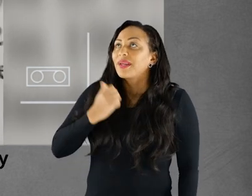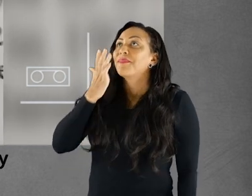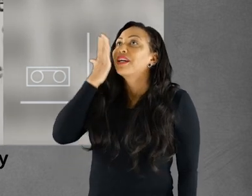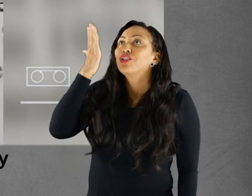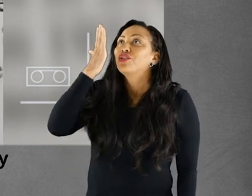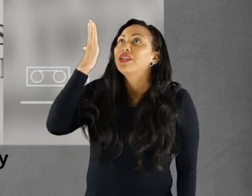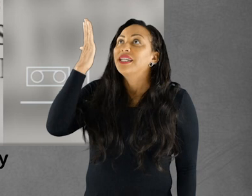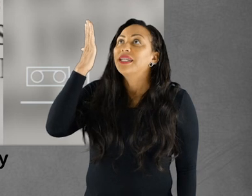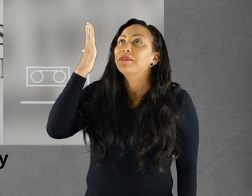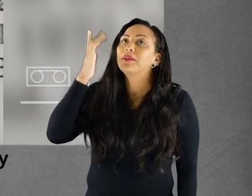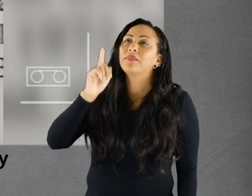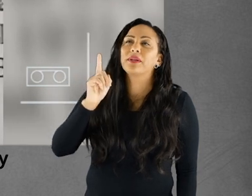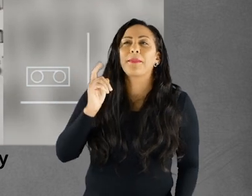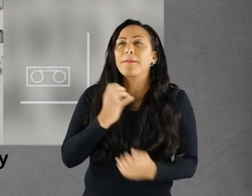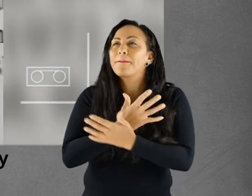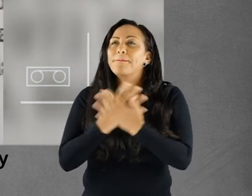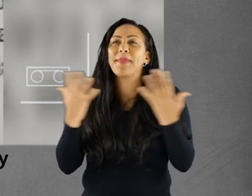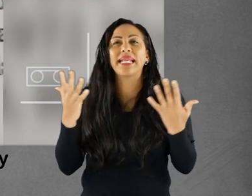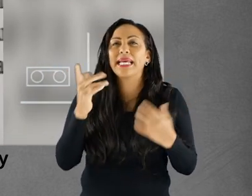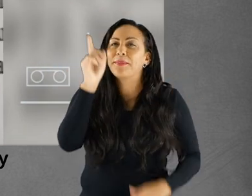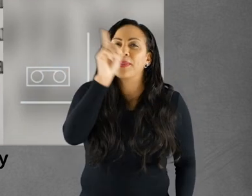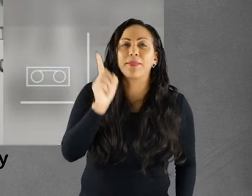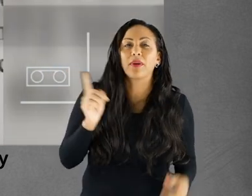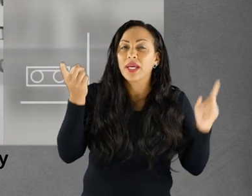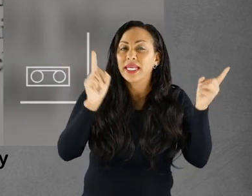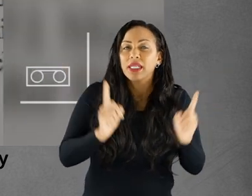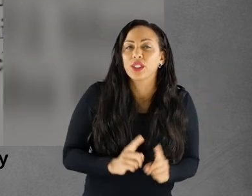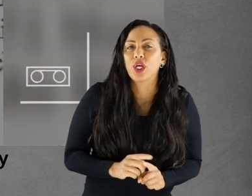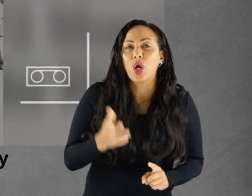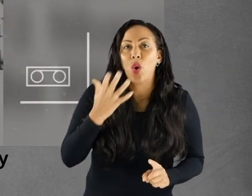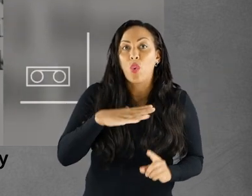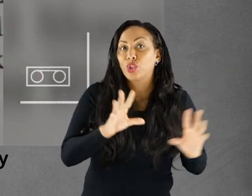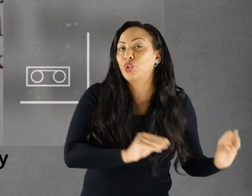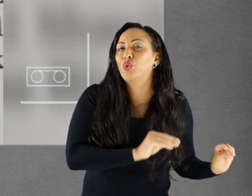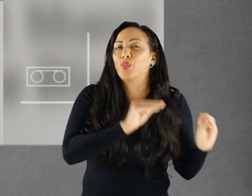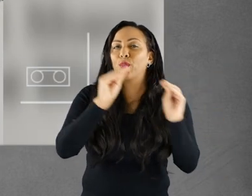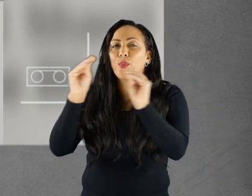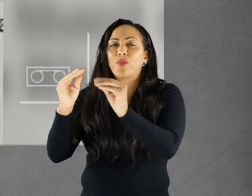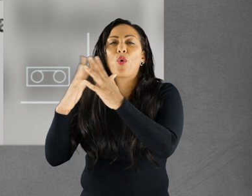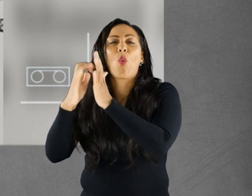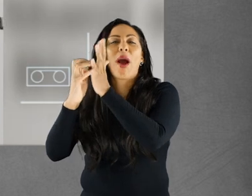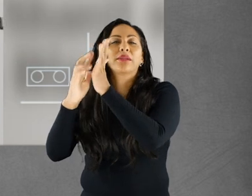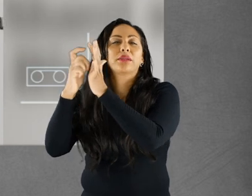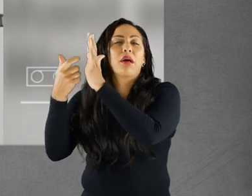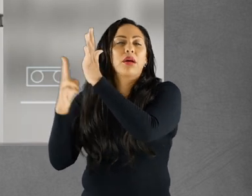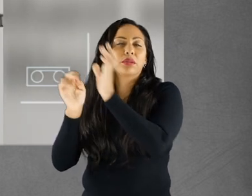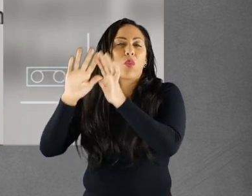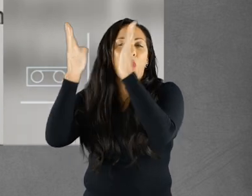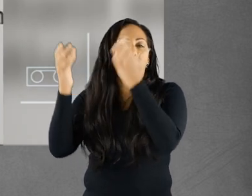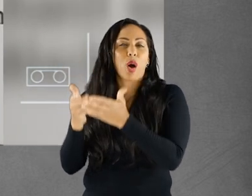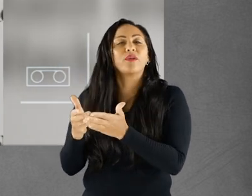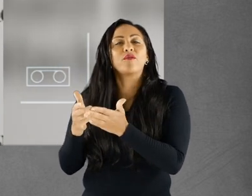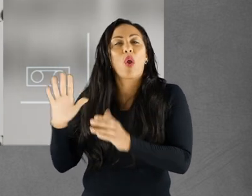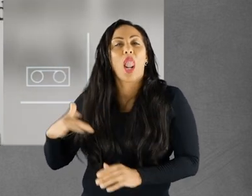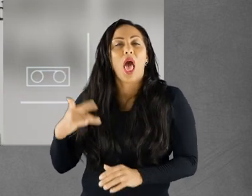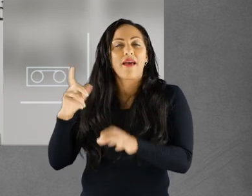dream and admission, but many of the people in India long to live abroad and migrate to the western world for a better quality of